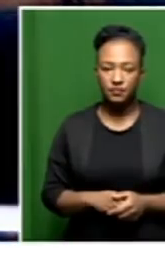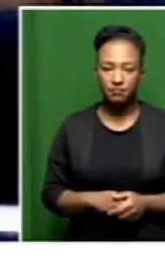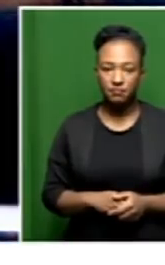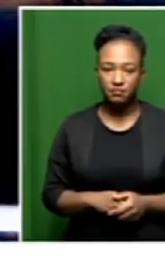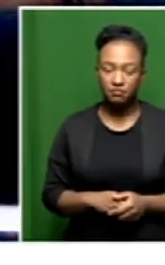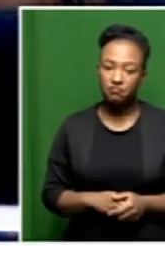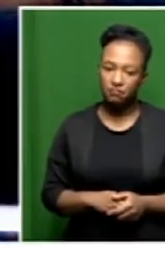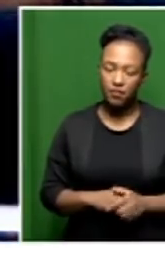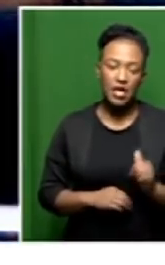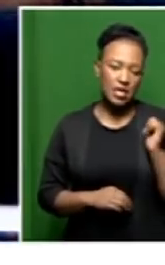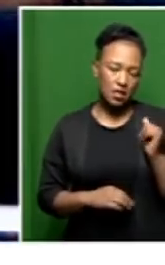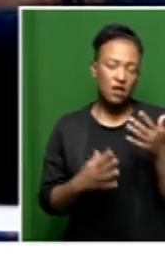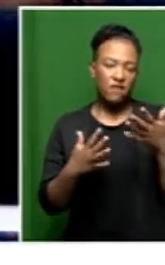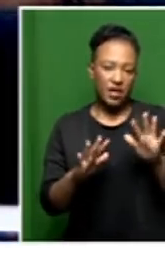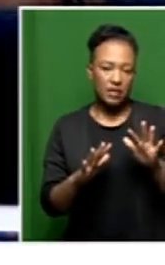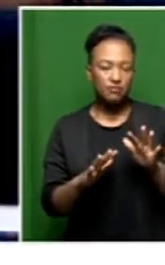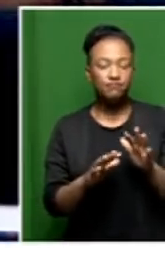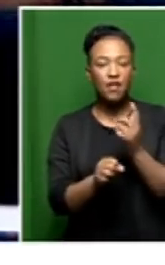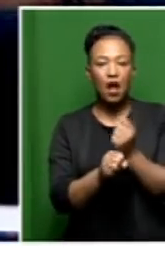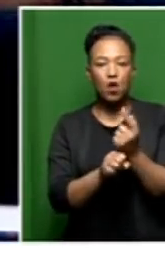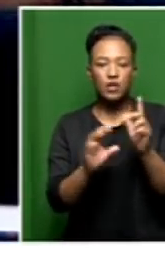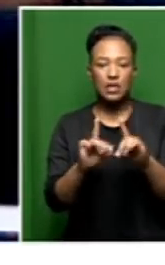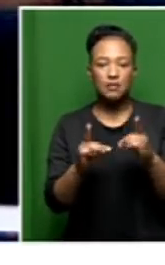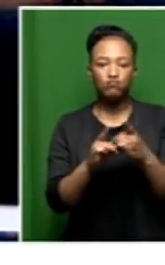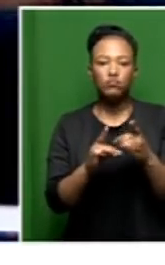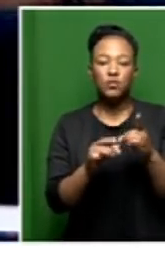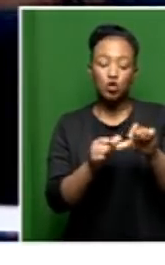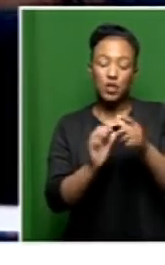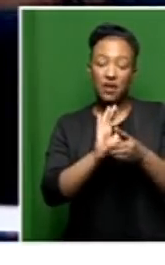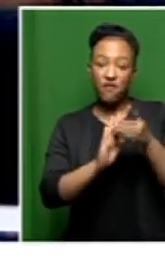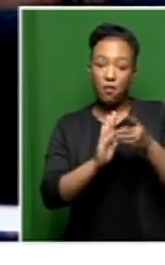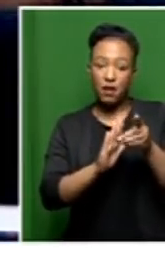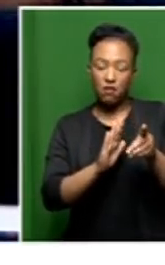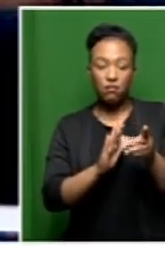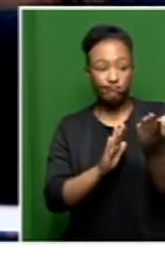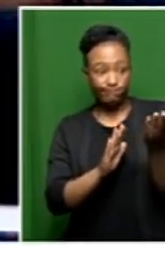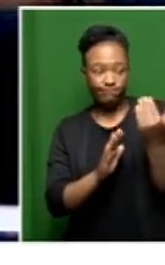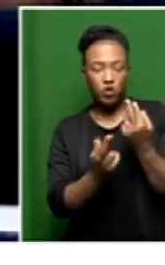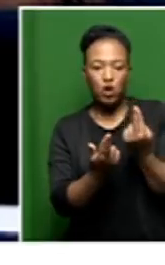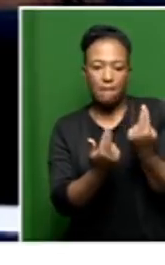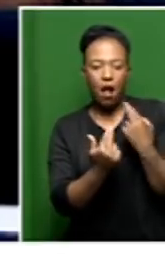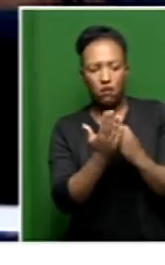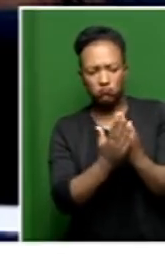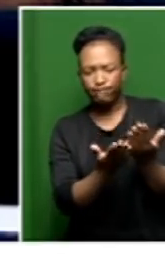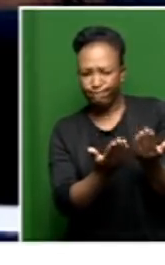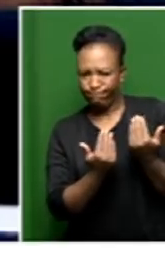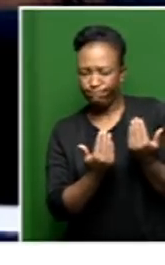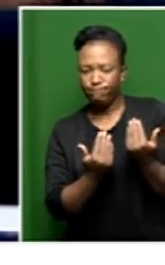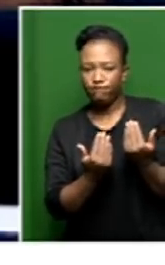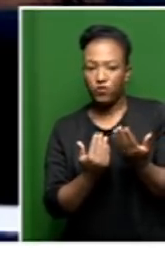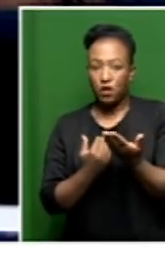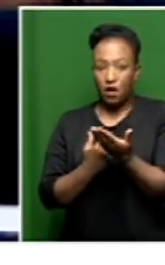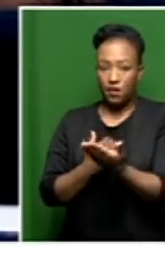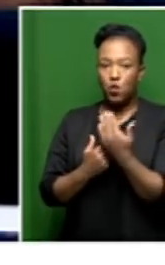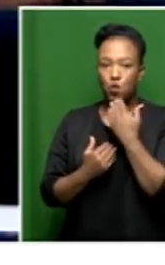So as we said yesterday, we would be affording the Gauteng Department of Social Development a right of reply to this particular story. And we